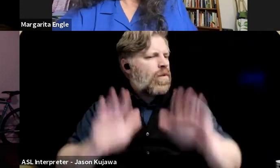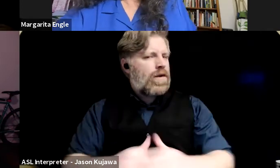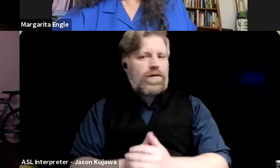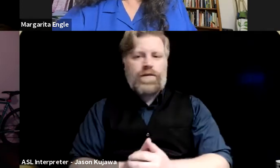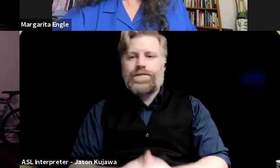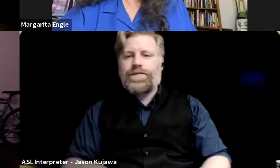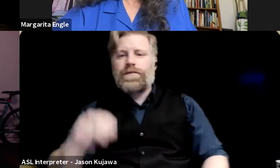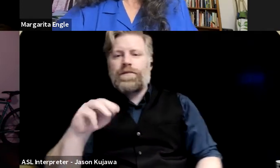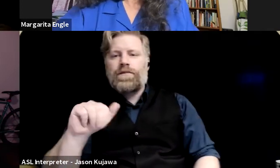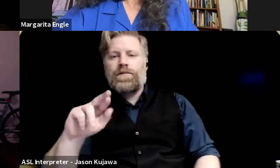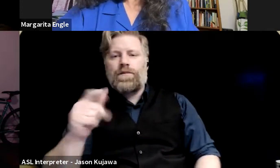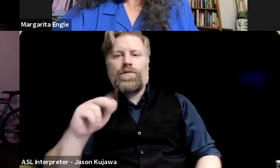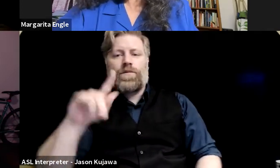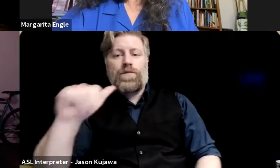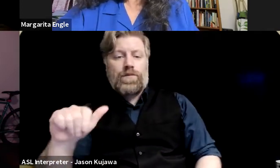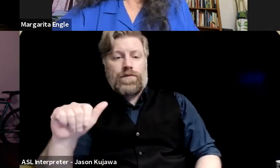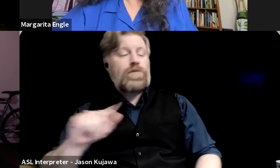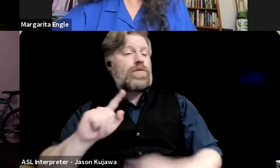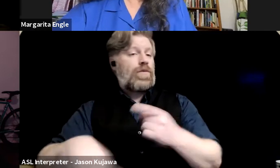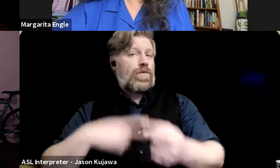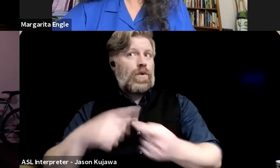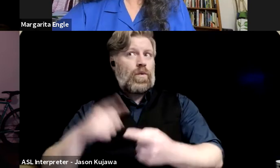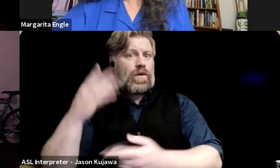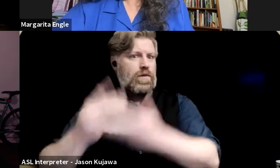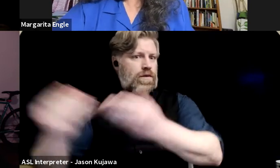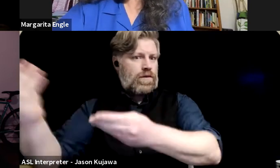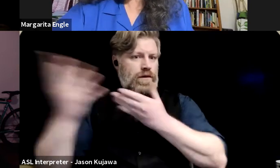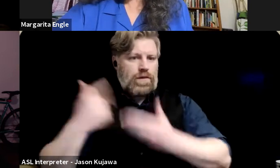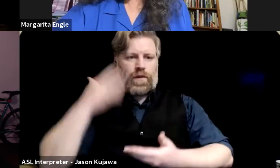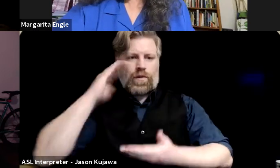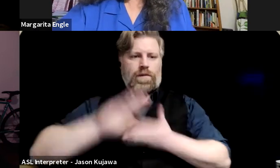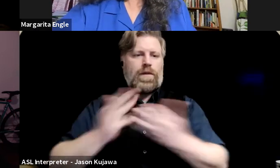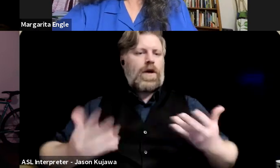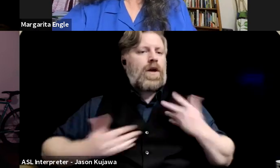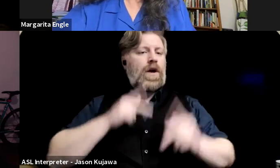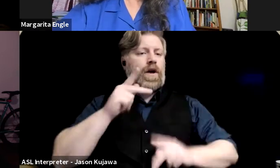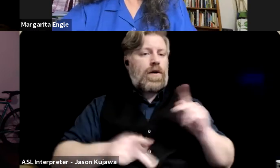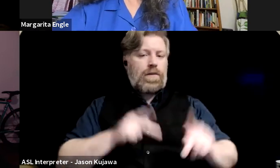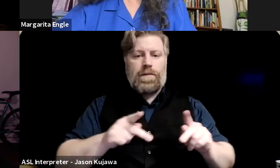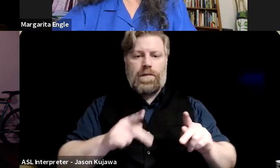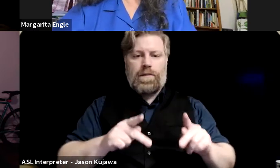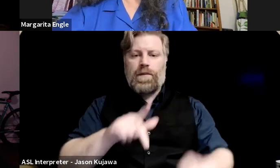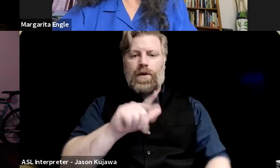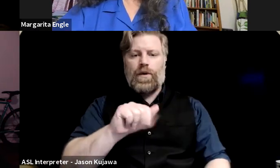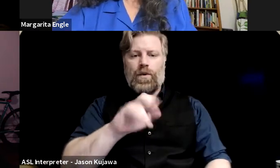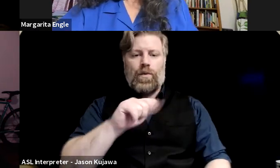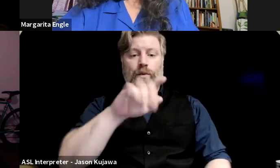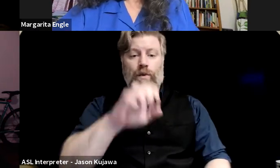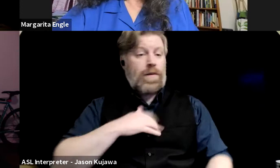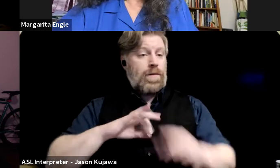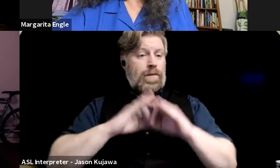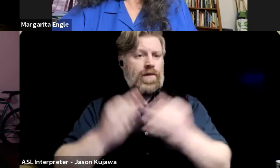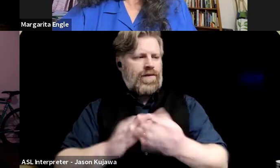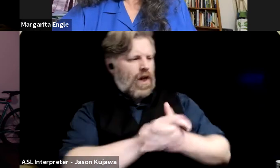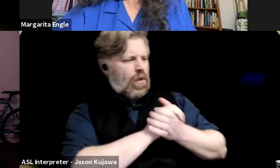that I was going to be the Young People's Poet Laureate, my family and friends said congratulations, but a lot of other